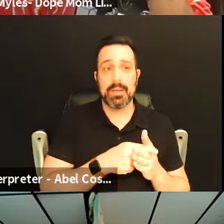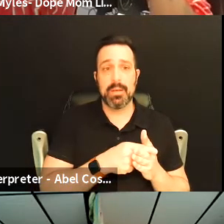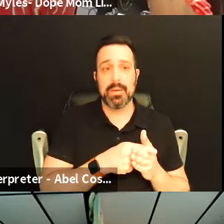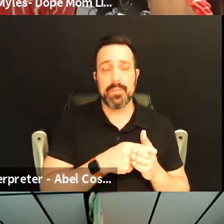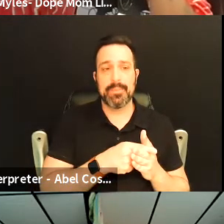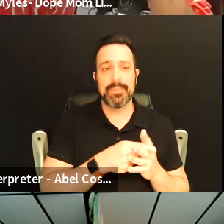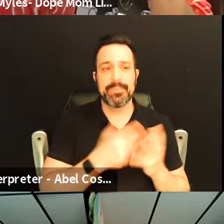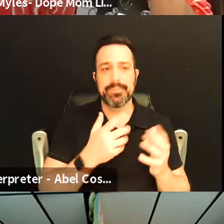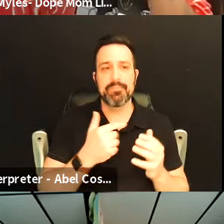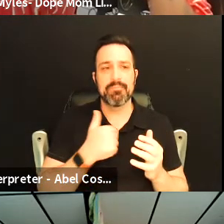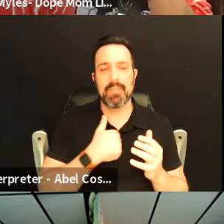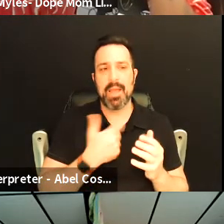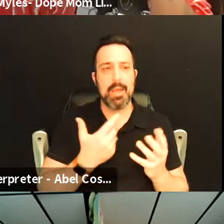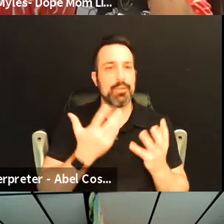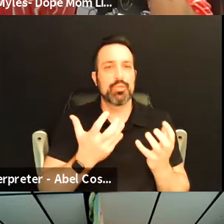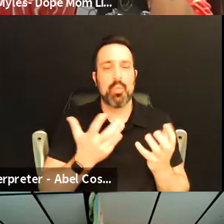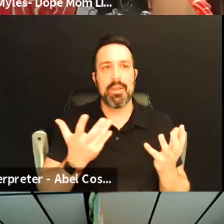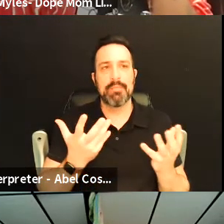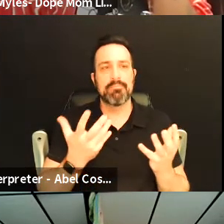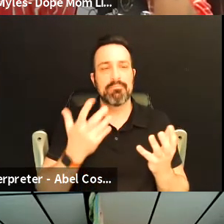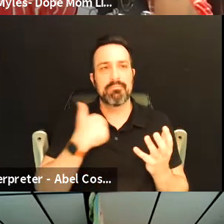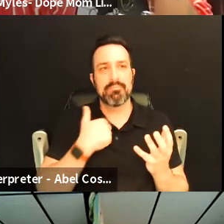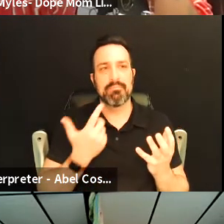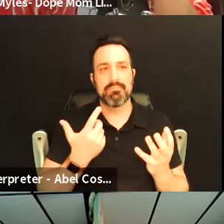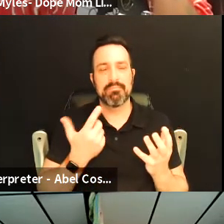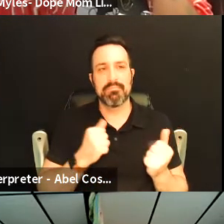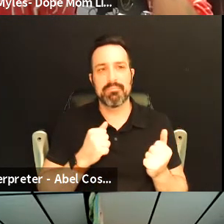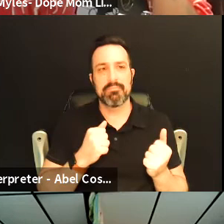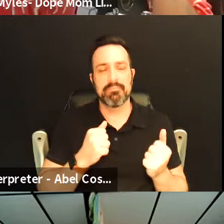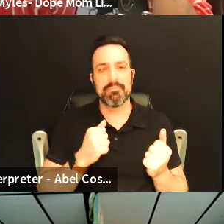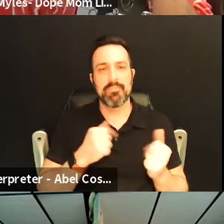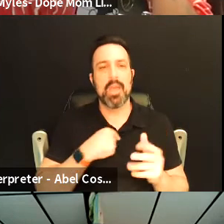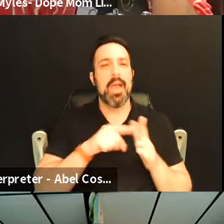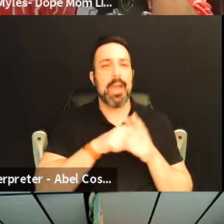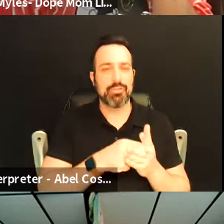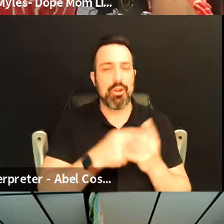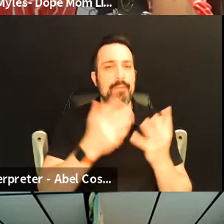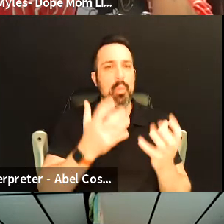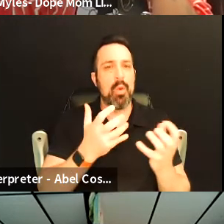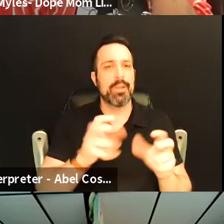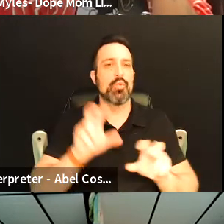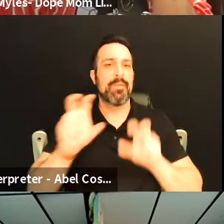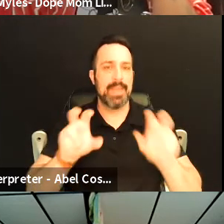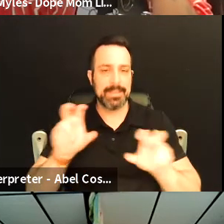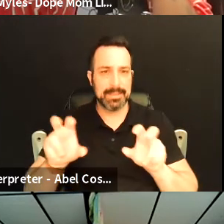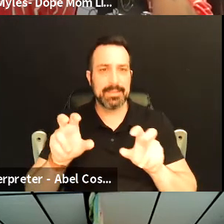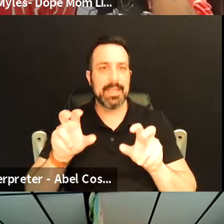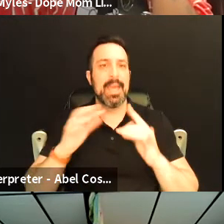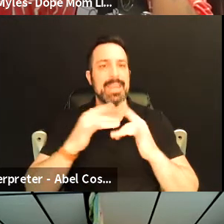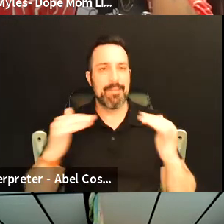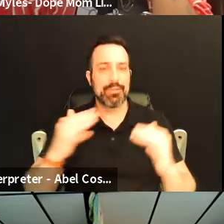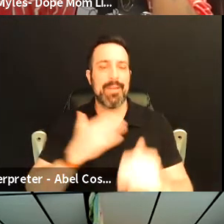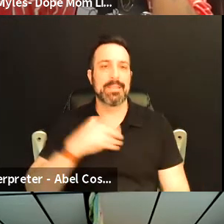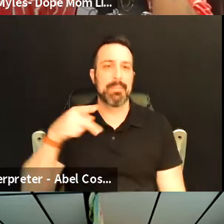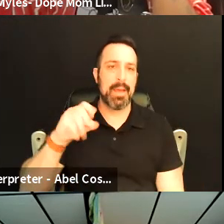you know I just wanted to I thought it would I started off just wanting to invest in diversifying my